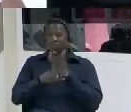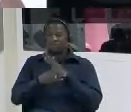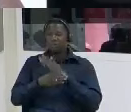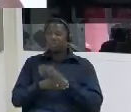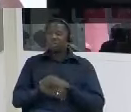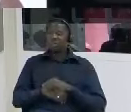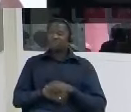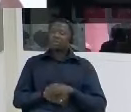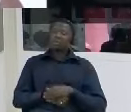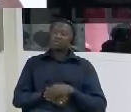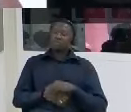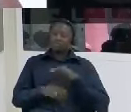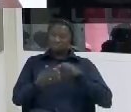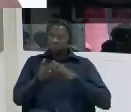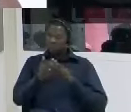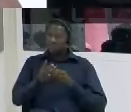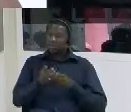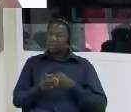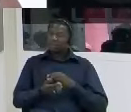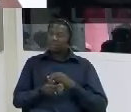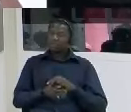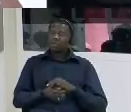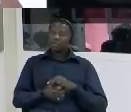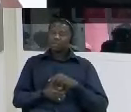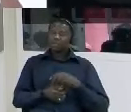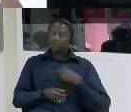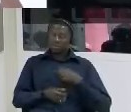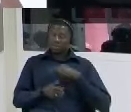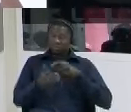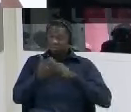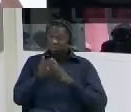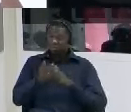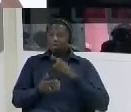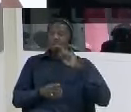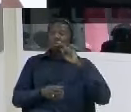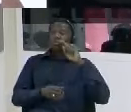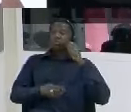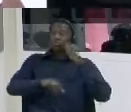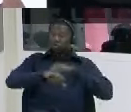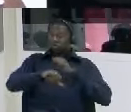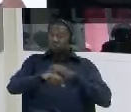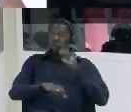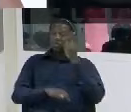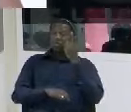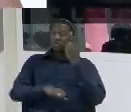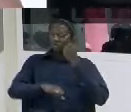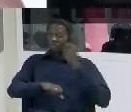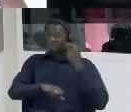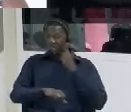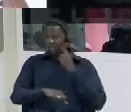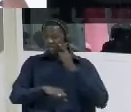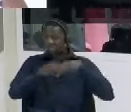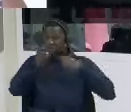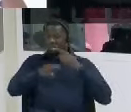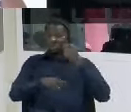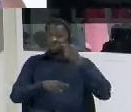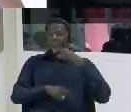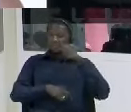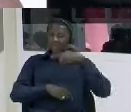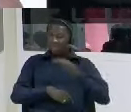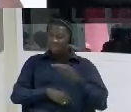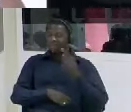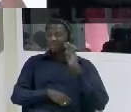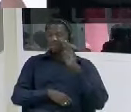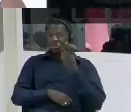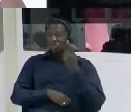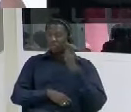tortured the first day and then the next day you were taken and tortured again yes um